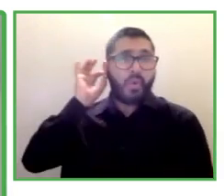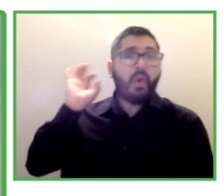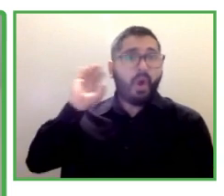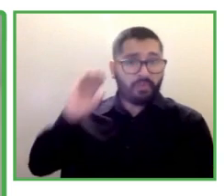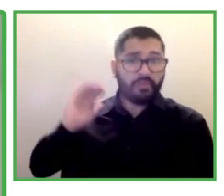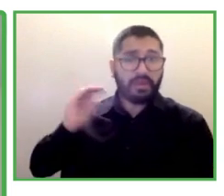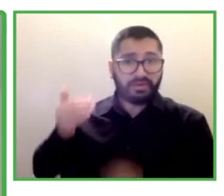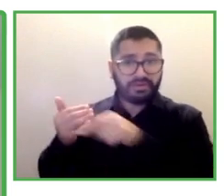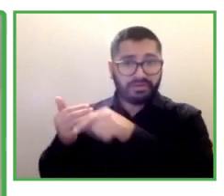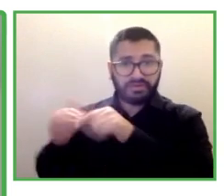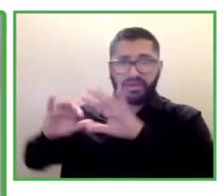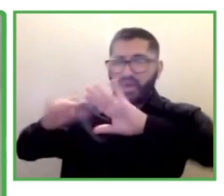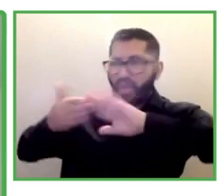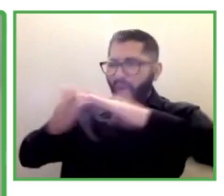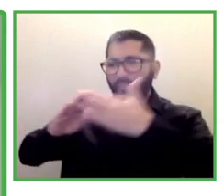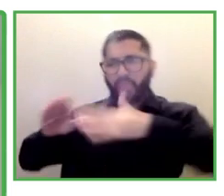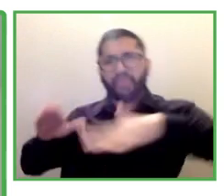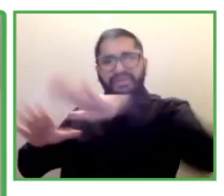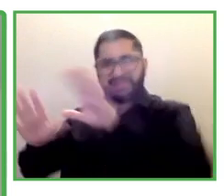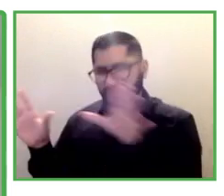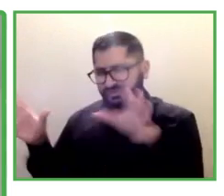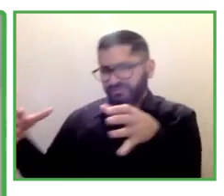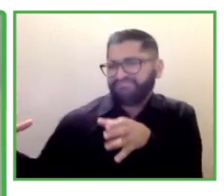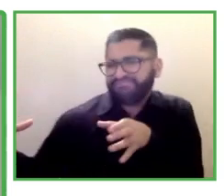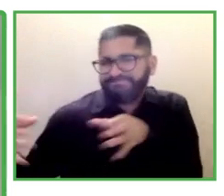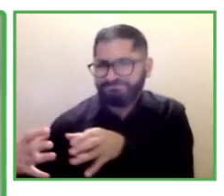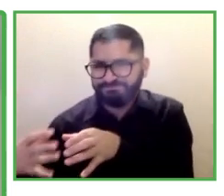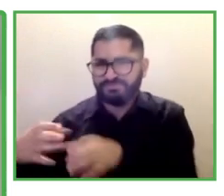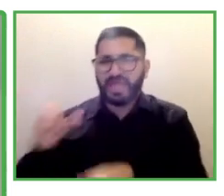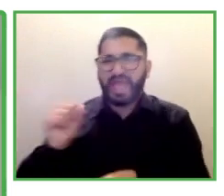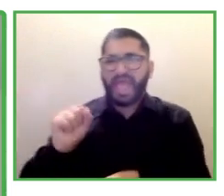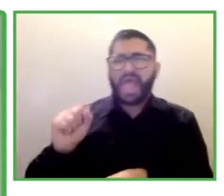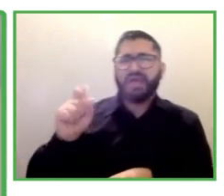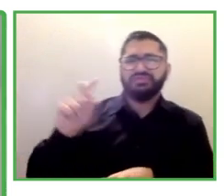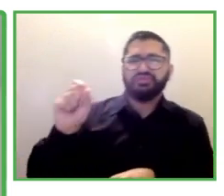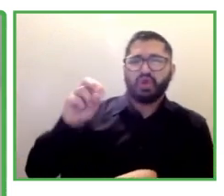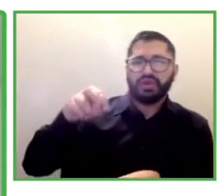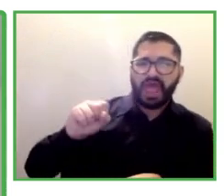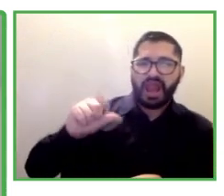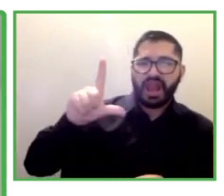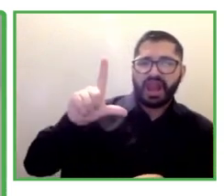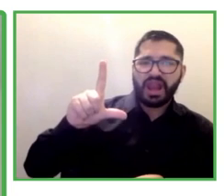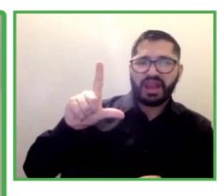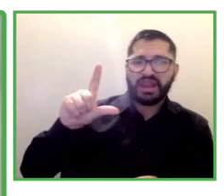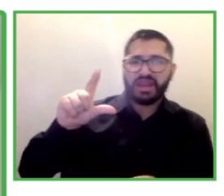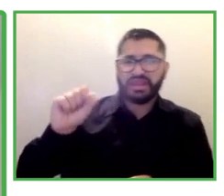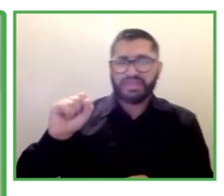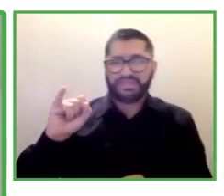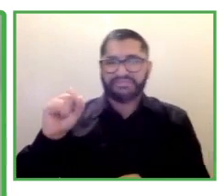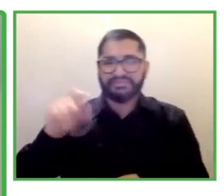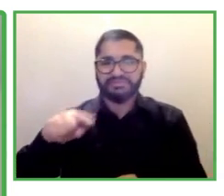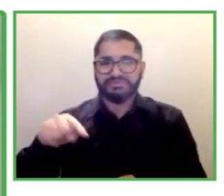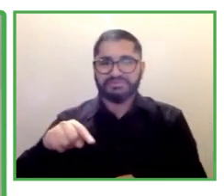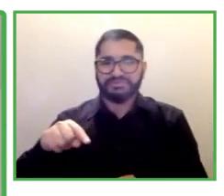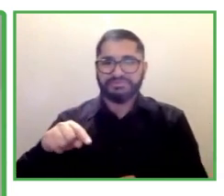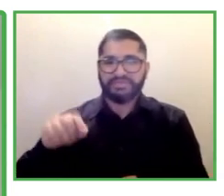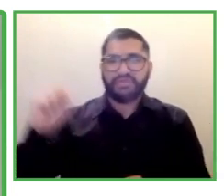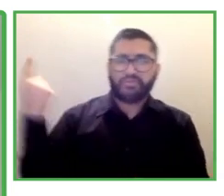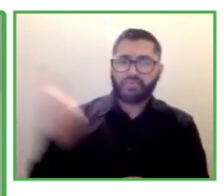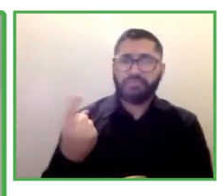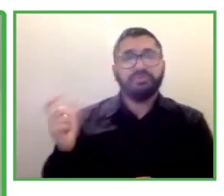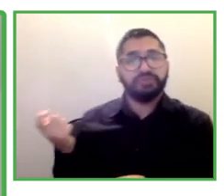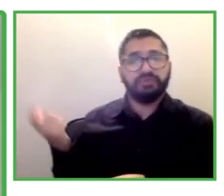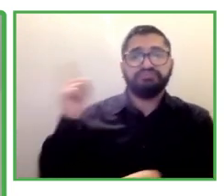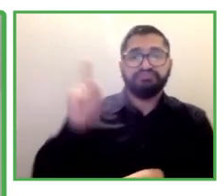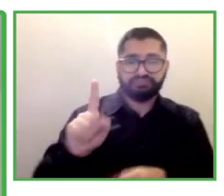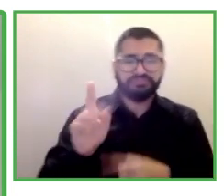the presentation she's going to present is Job Path Employment Discovery. Heather, please take